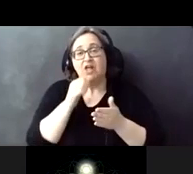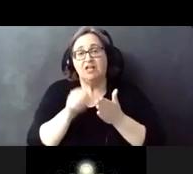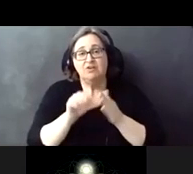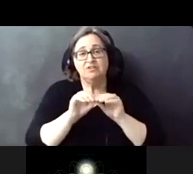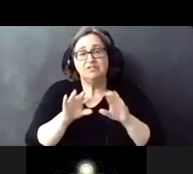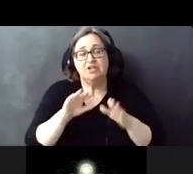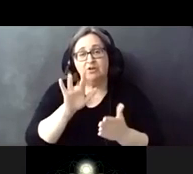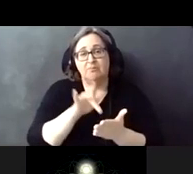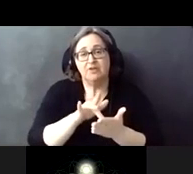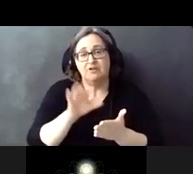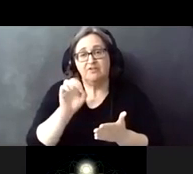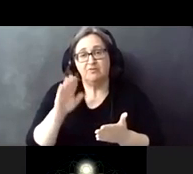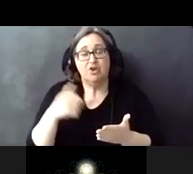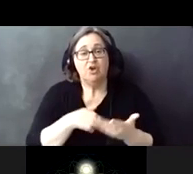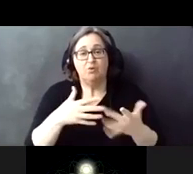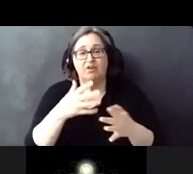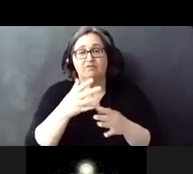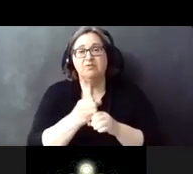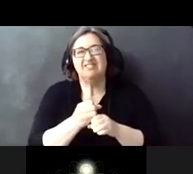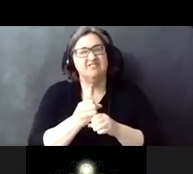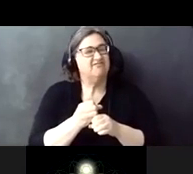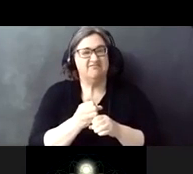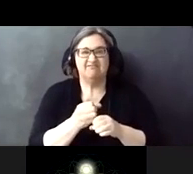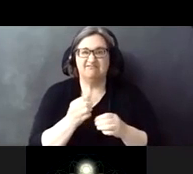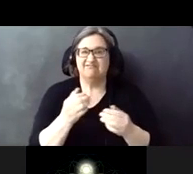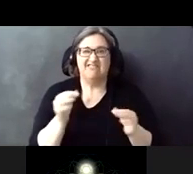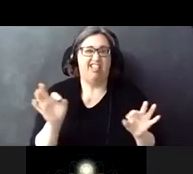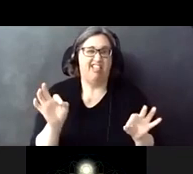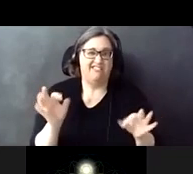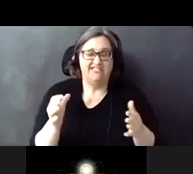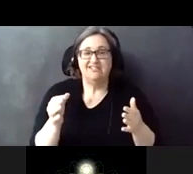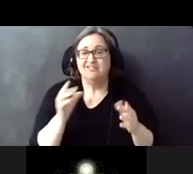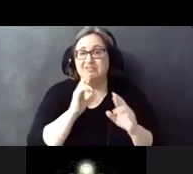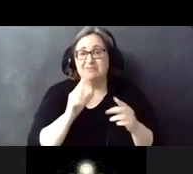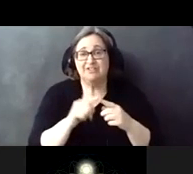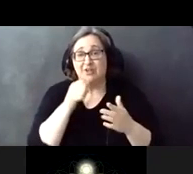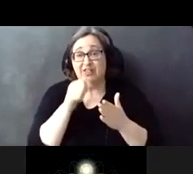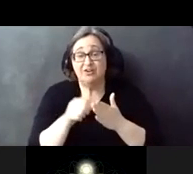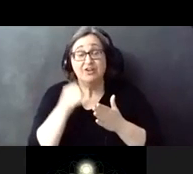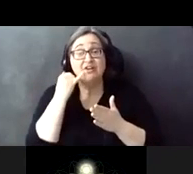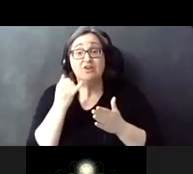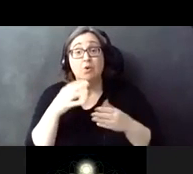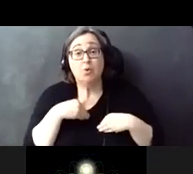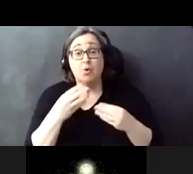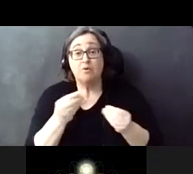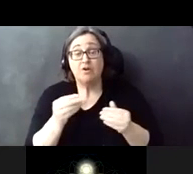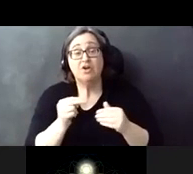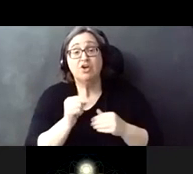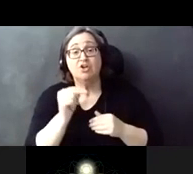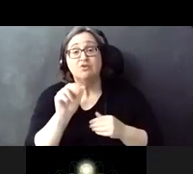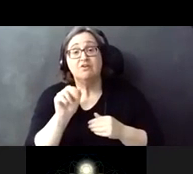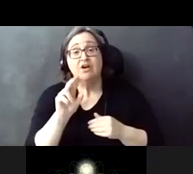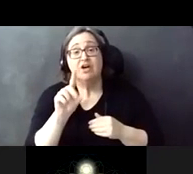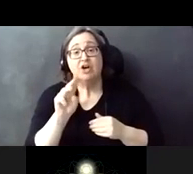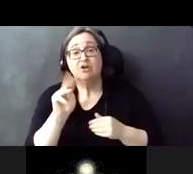-february we have received minimal responses to these ladders if you are a property owner north of armore